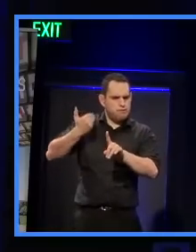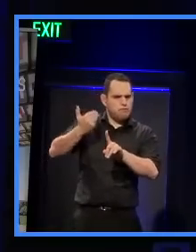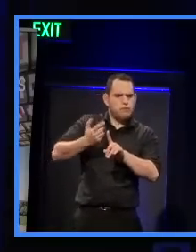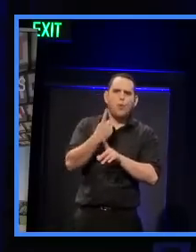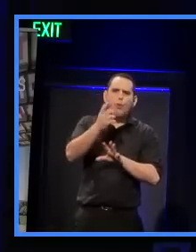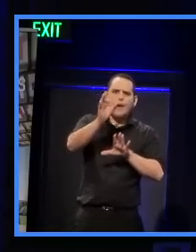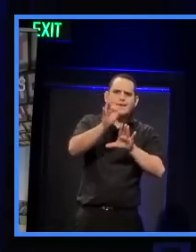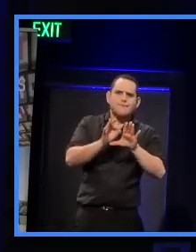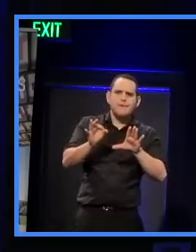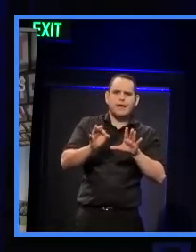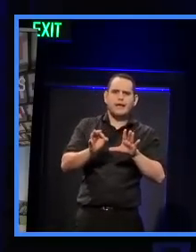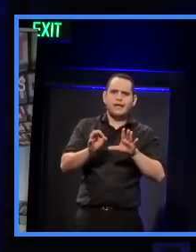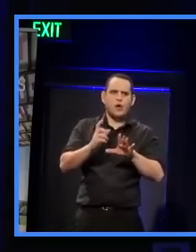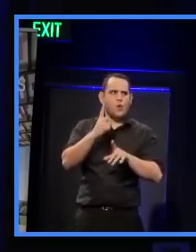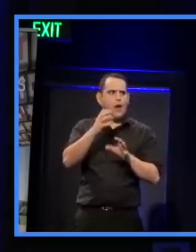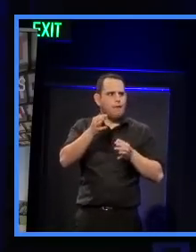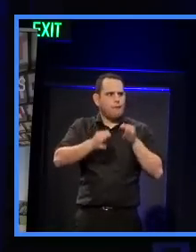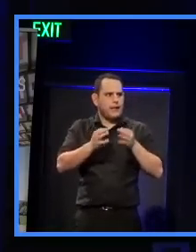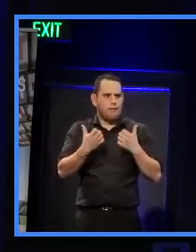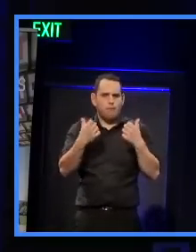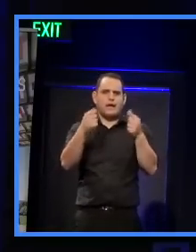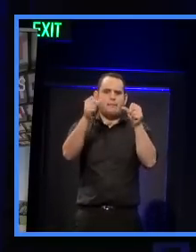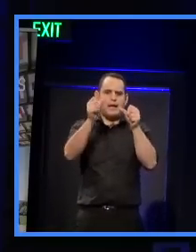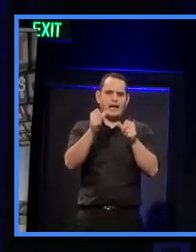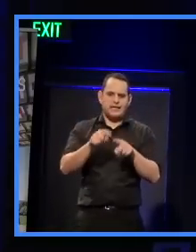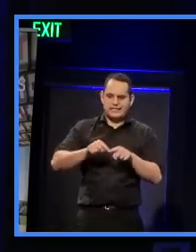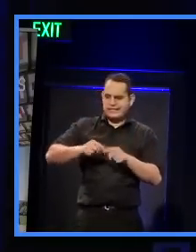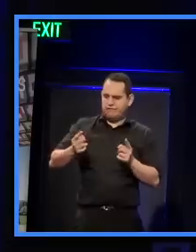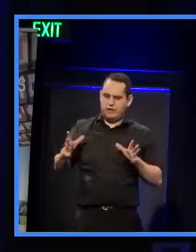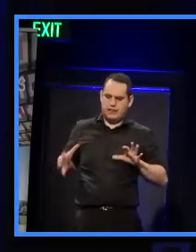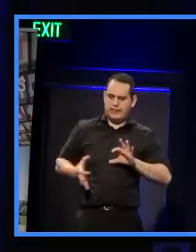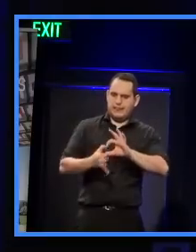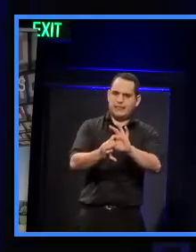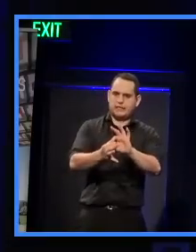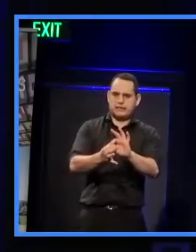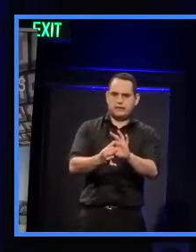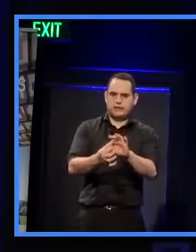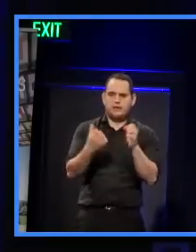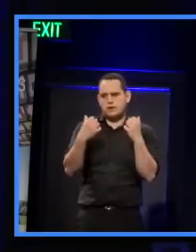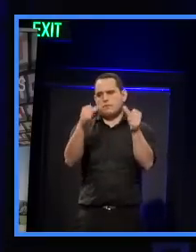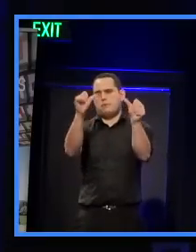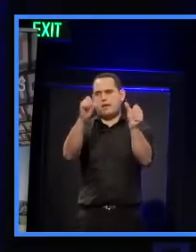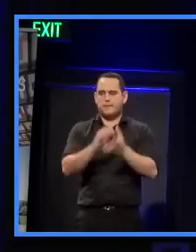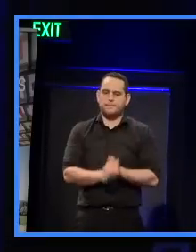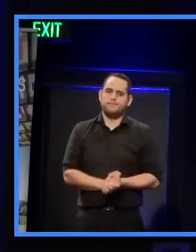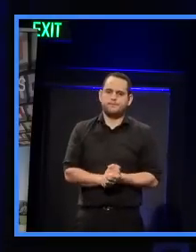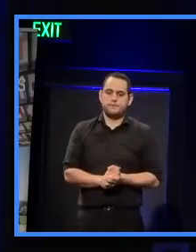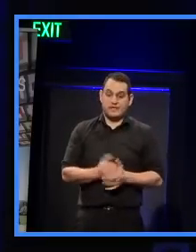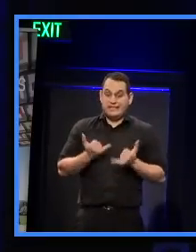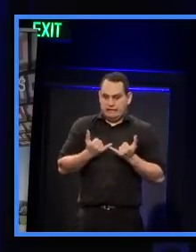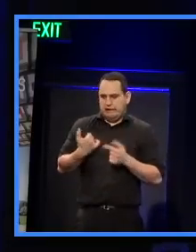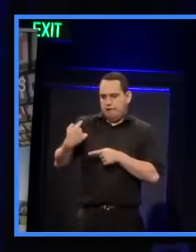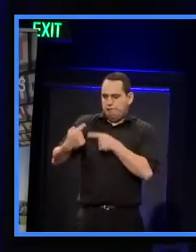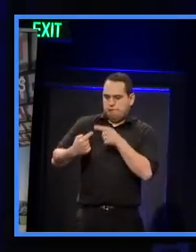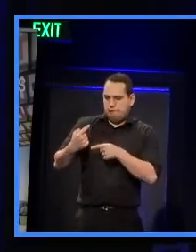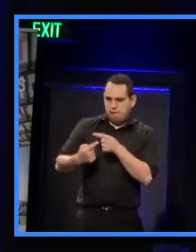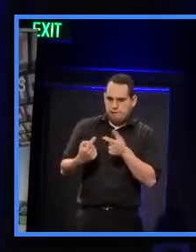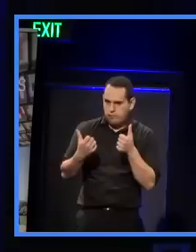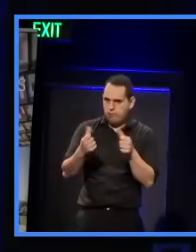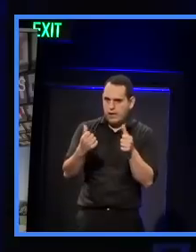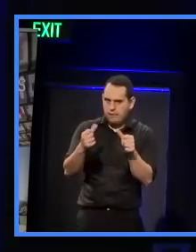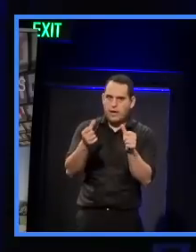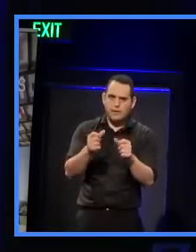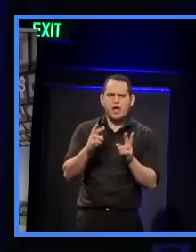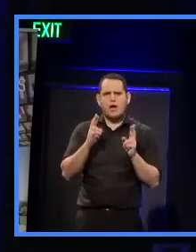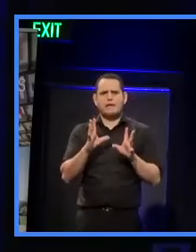one plan for Auckland based on 14 or 15 separate plans that used to exist, and that process is underway. Really,